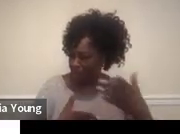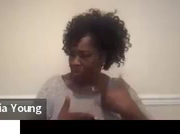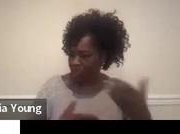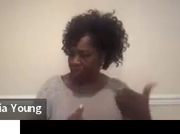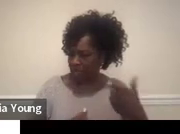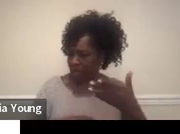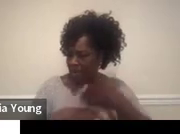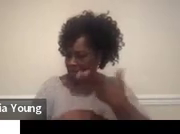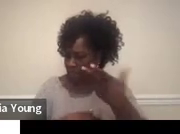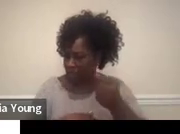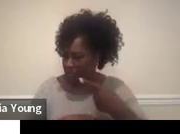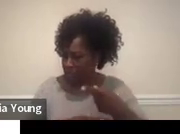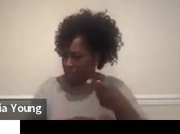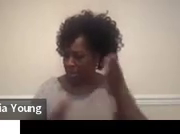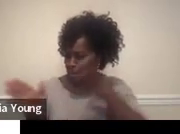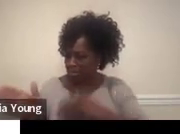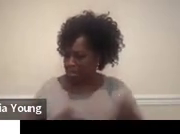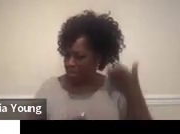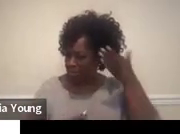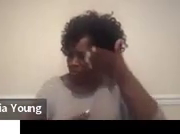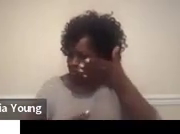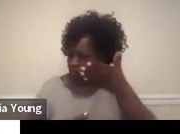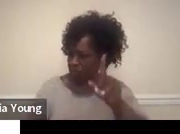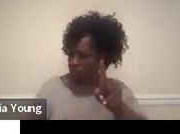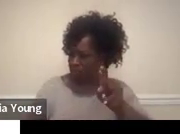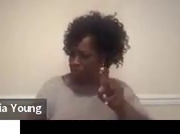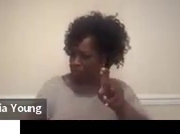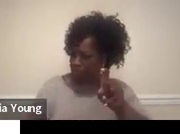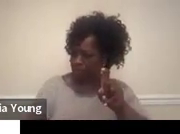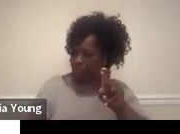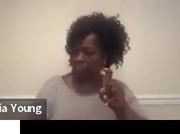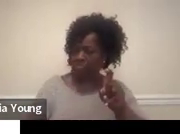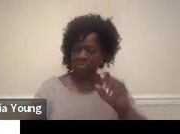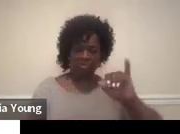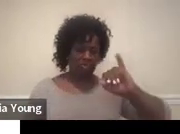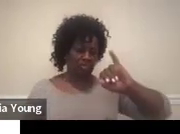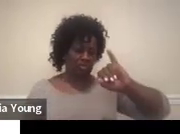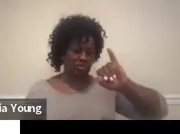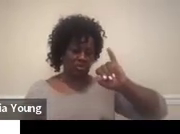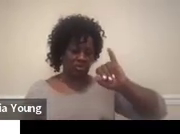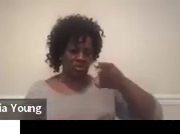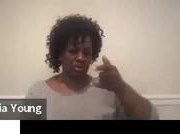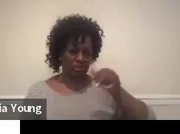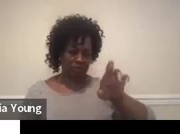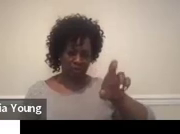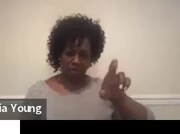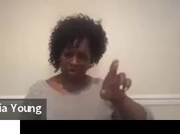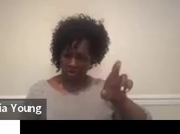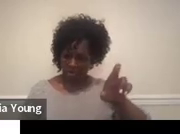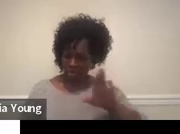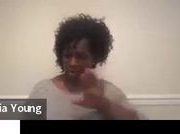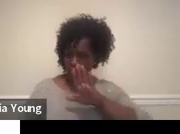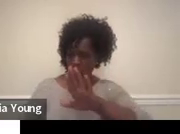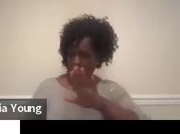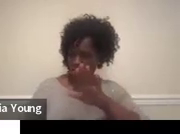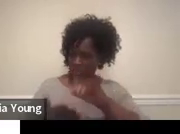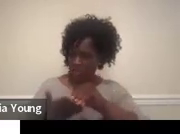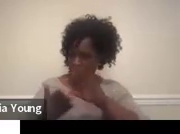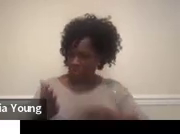conversations about planning for them? Jennifer, did you do transition planning with your kids or were they little?